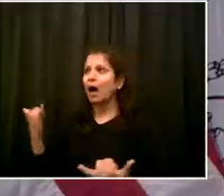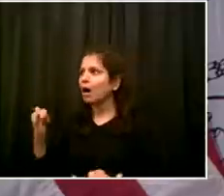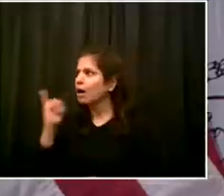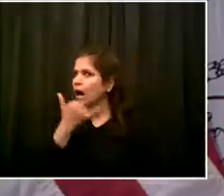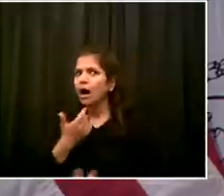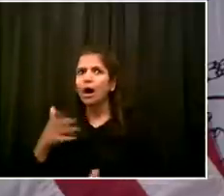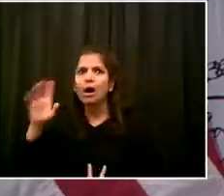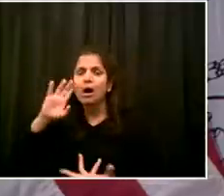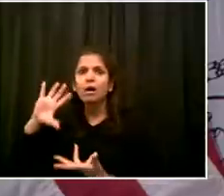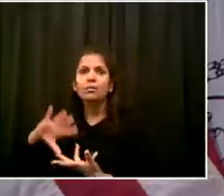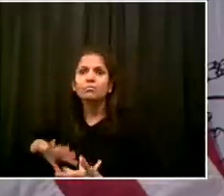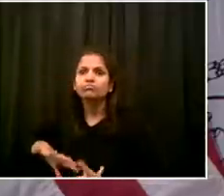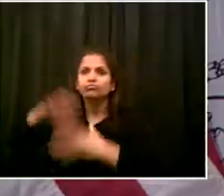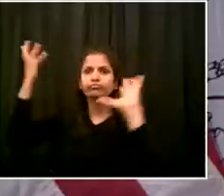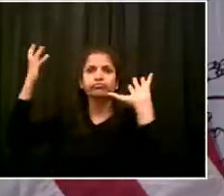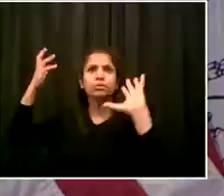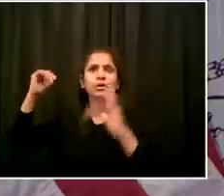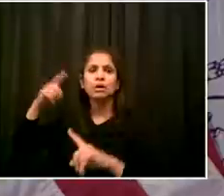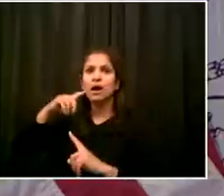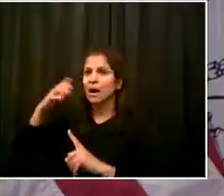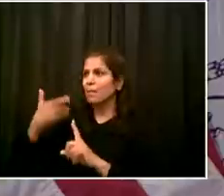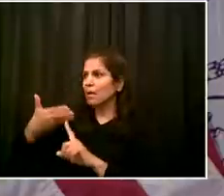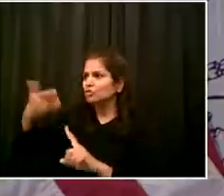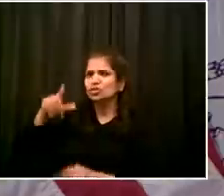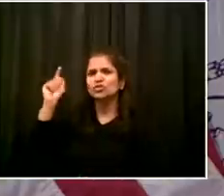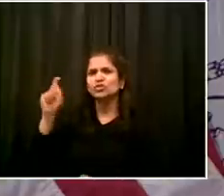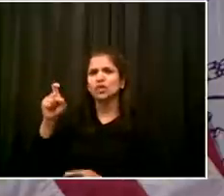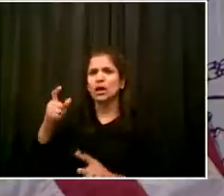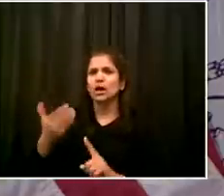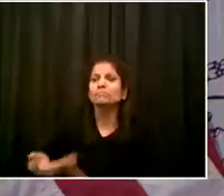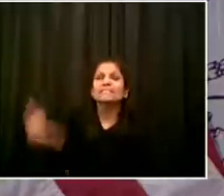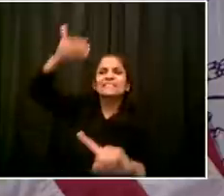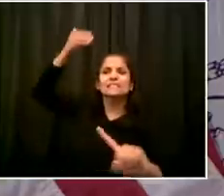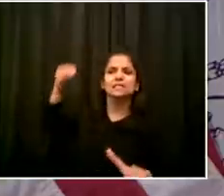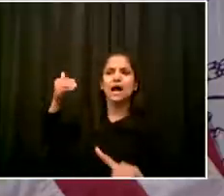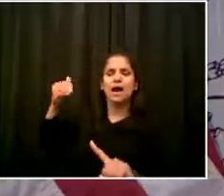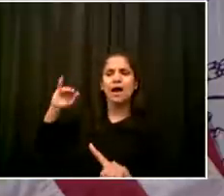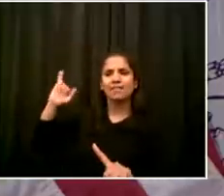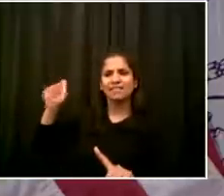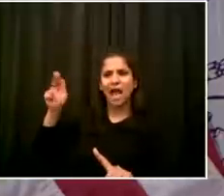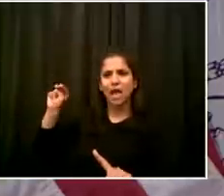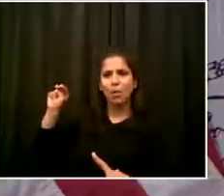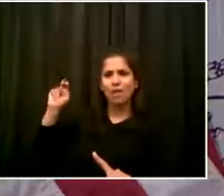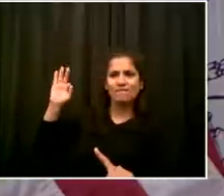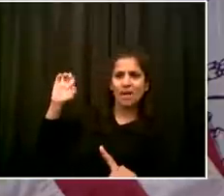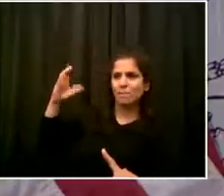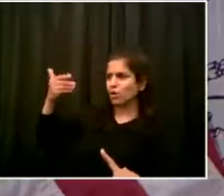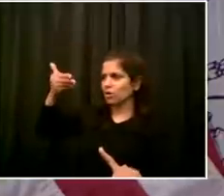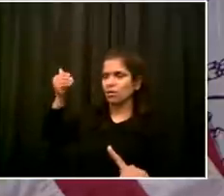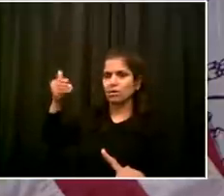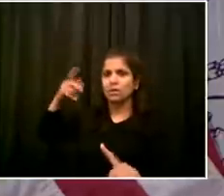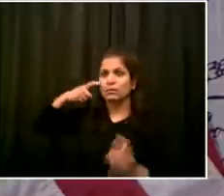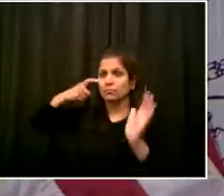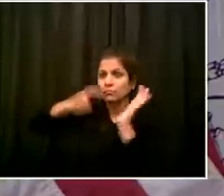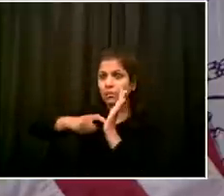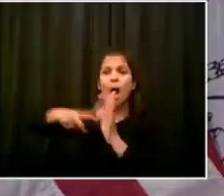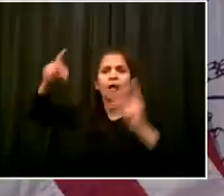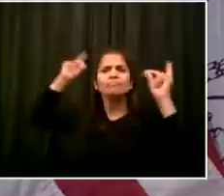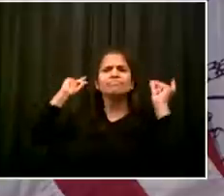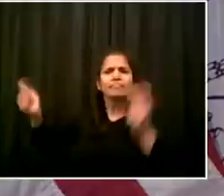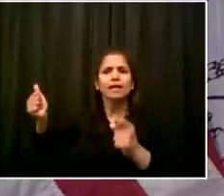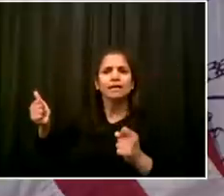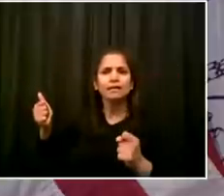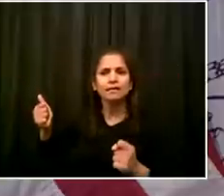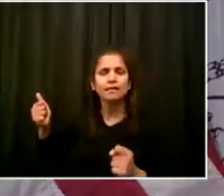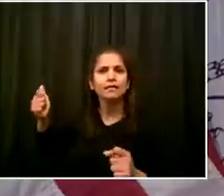So it's very painful to think about if we had had the testing we needed, everything we could have done differently, or if we had known